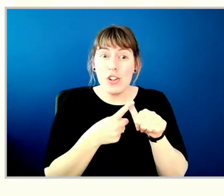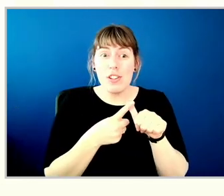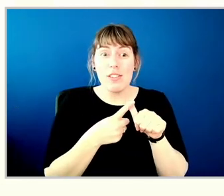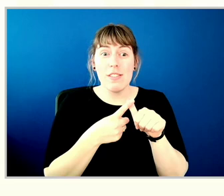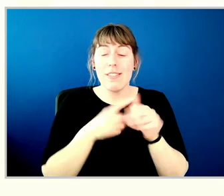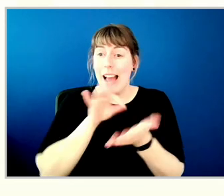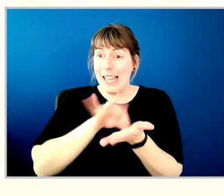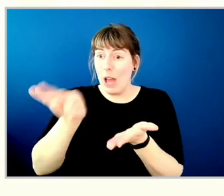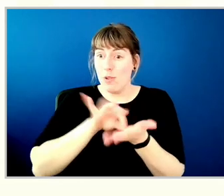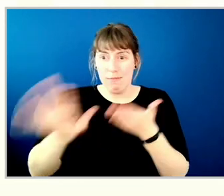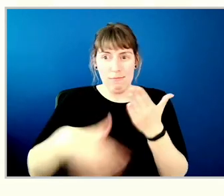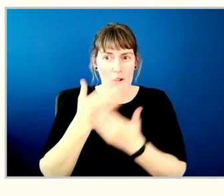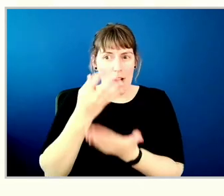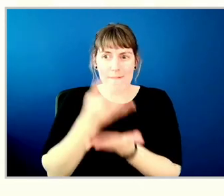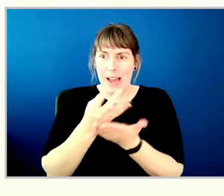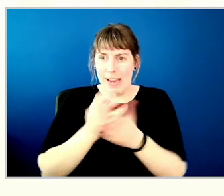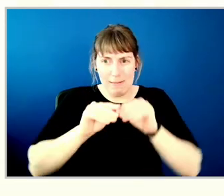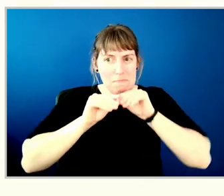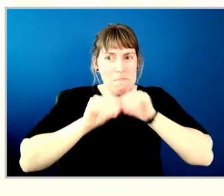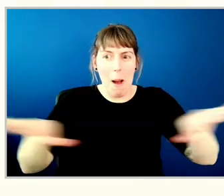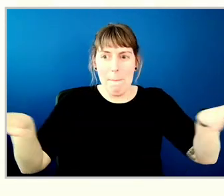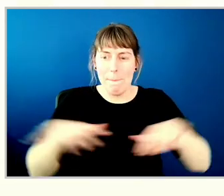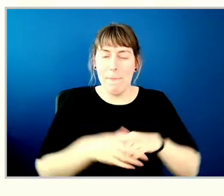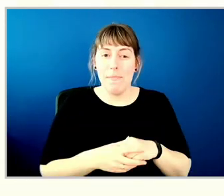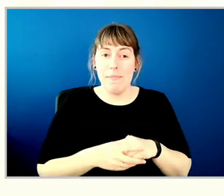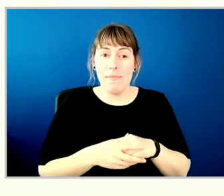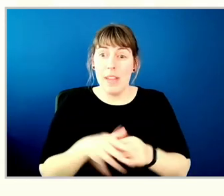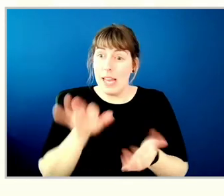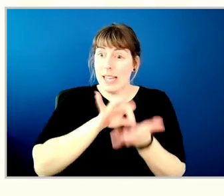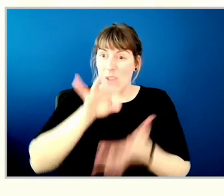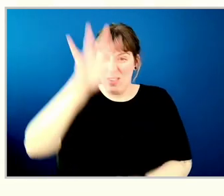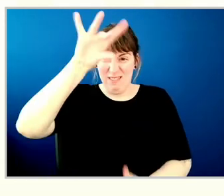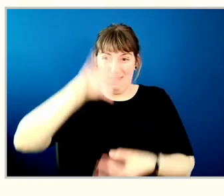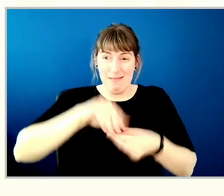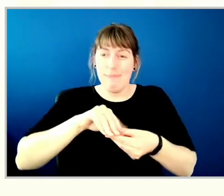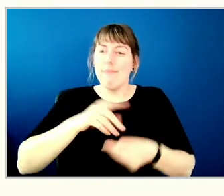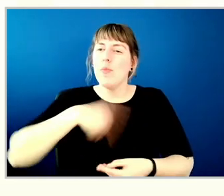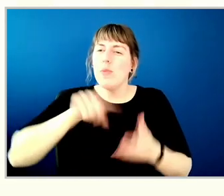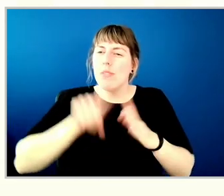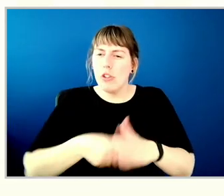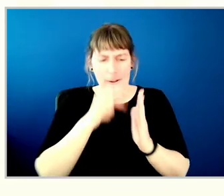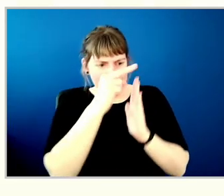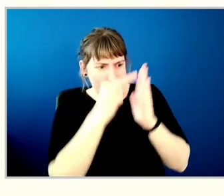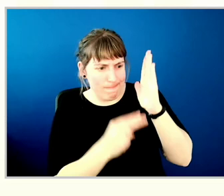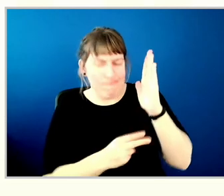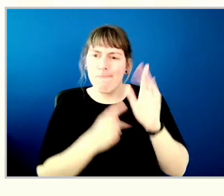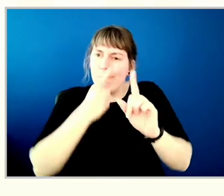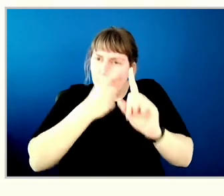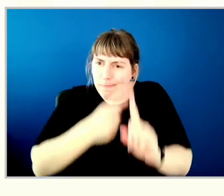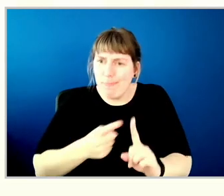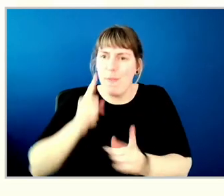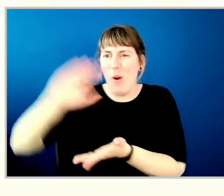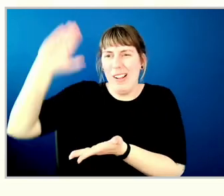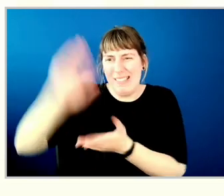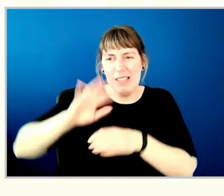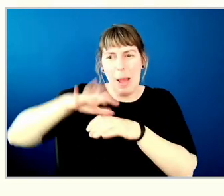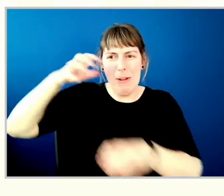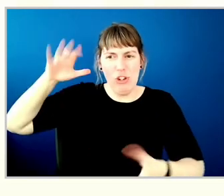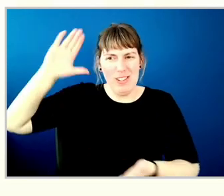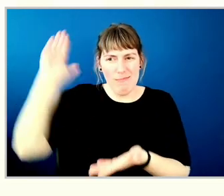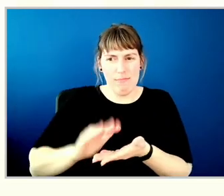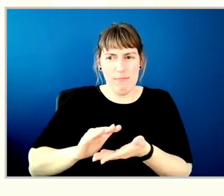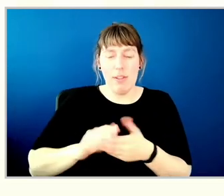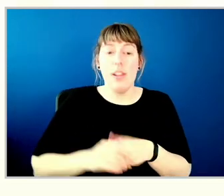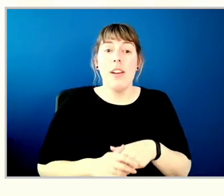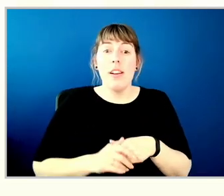of our financed emissions. This accounting gave us a starting point to create credible interim targets for reducing emissions. We'll be releasing